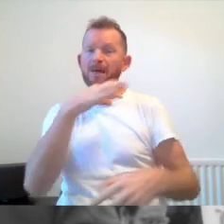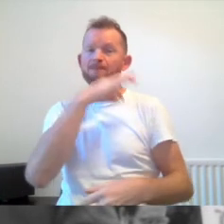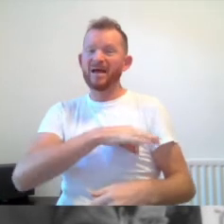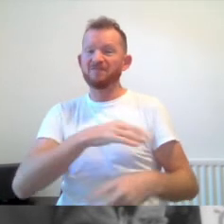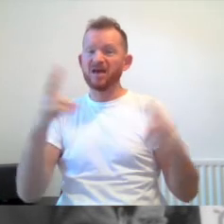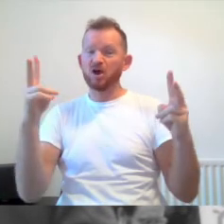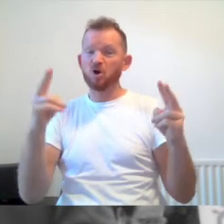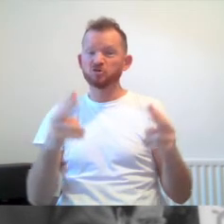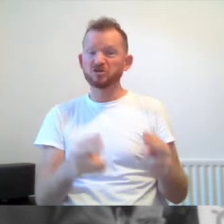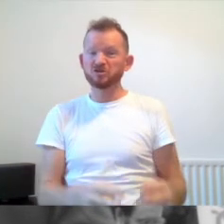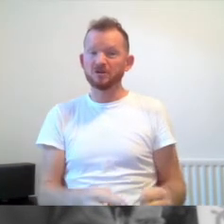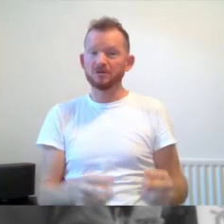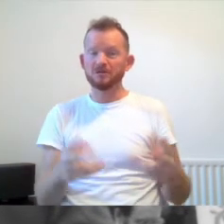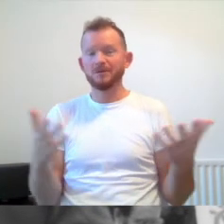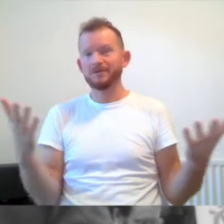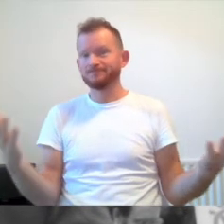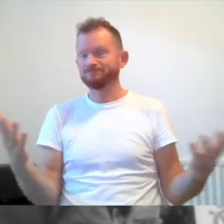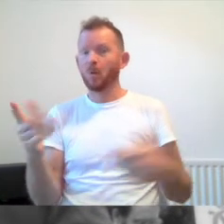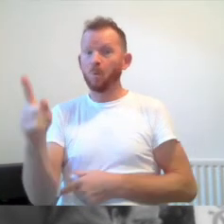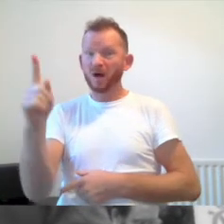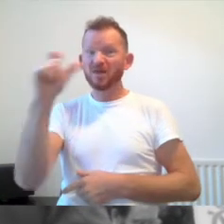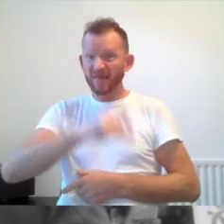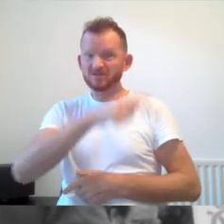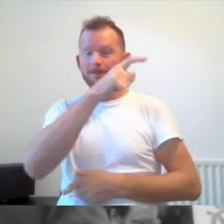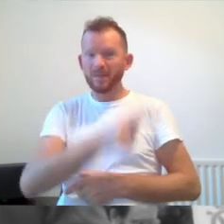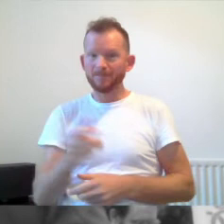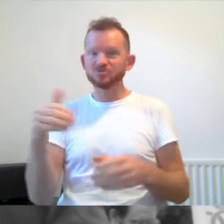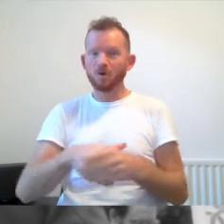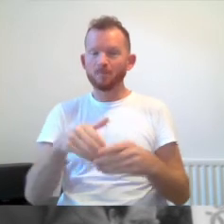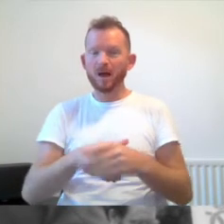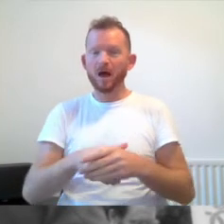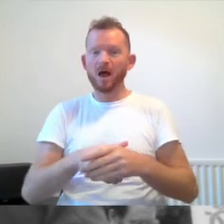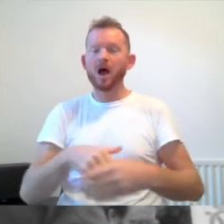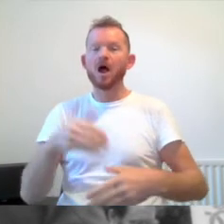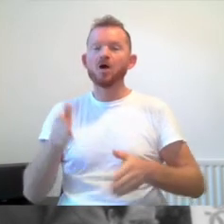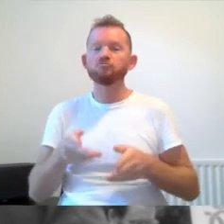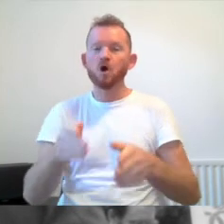Over a thousand people took part, roads were blocked and speeches were made.